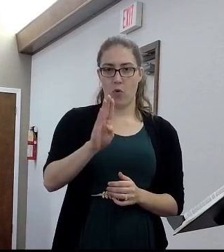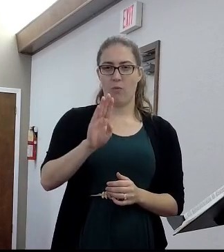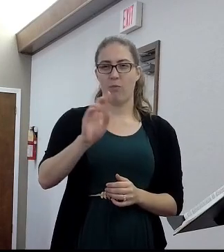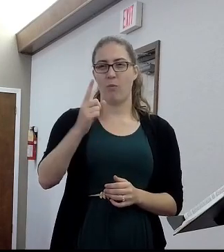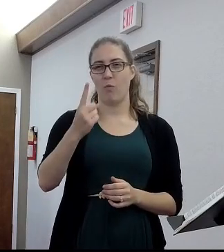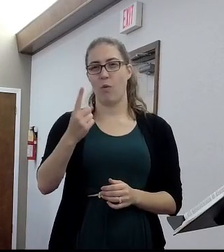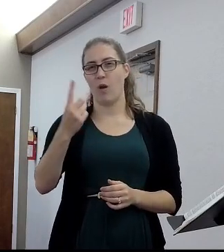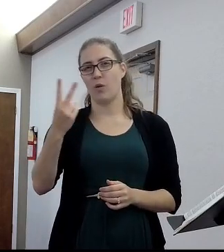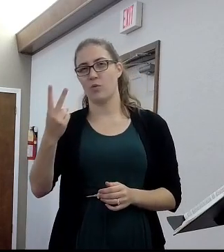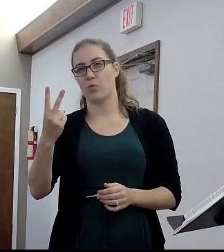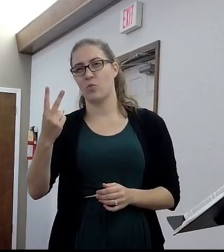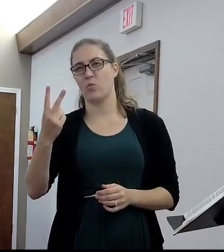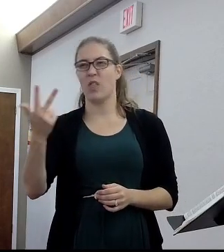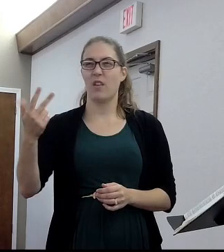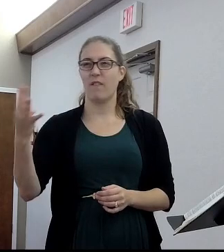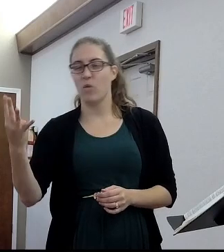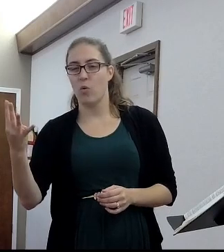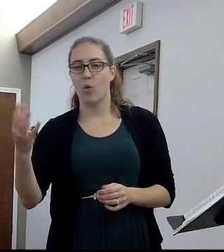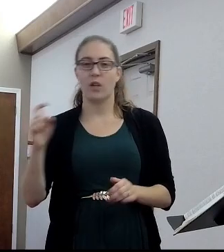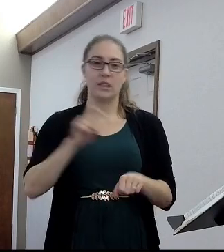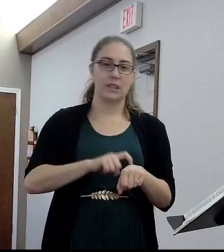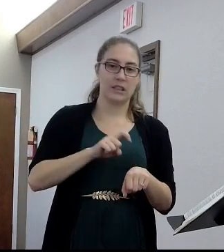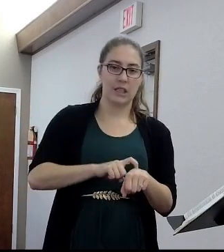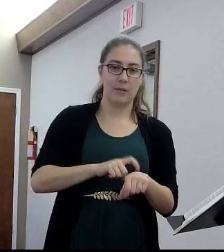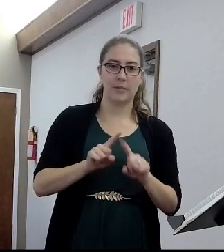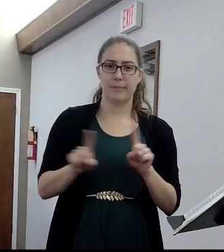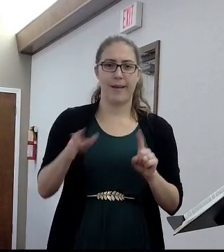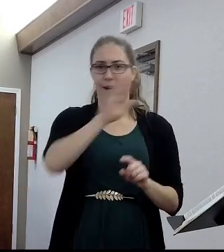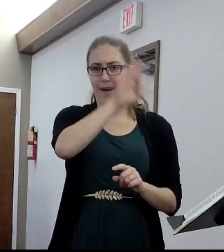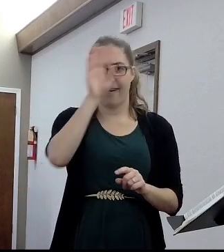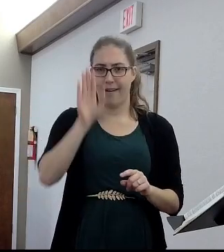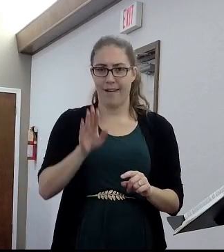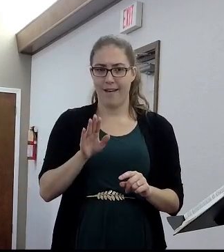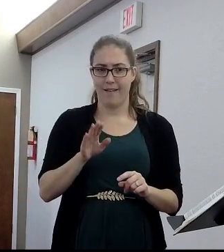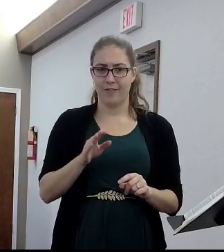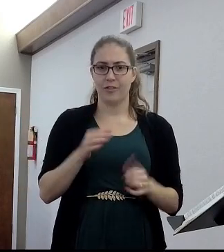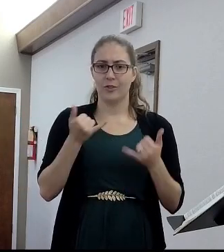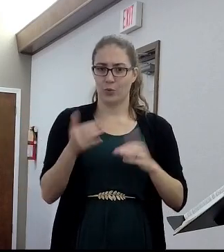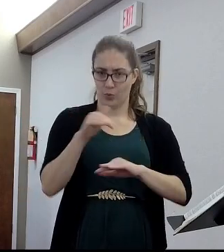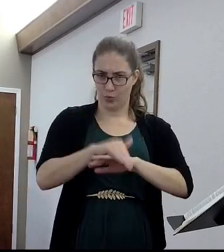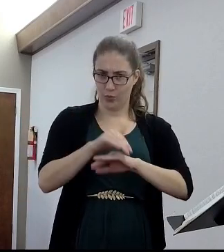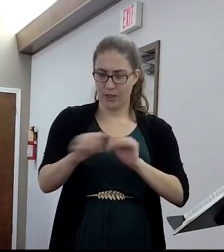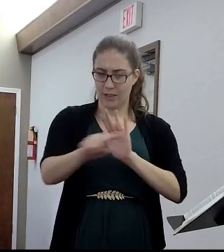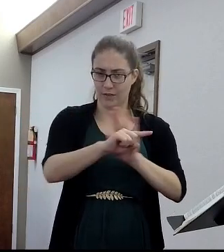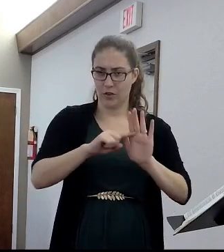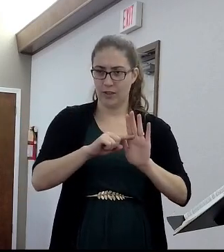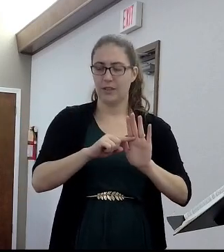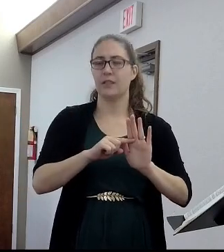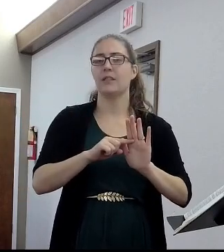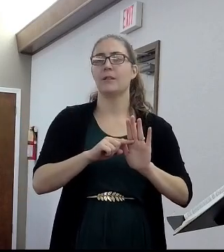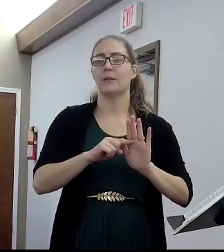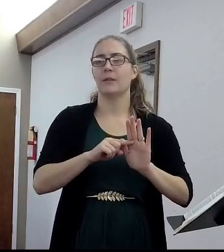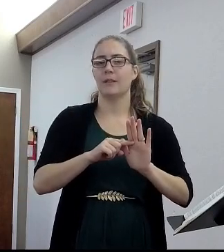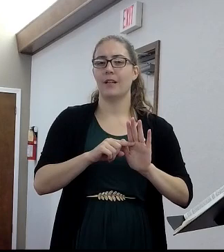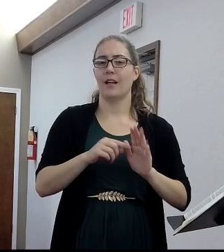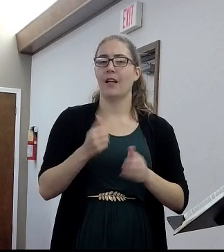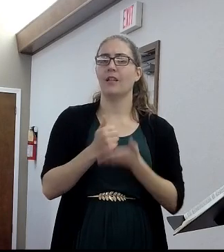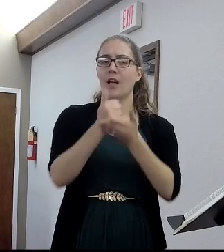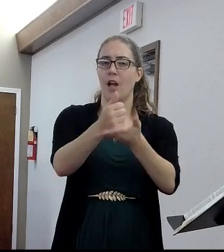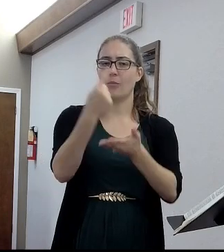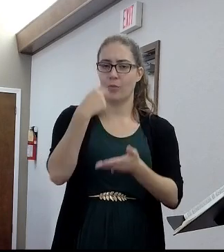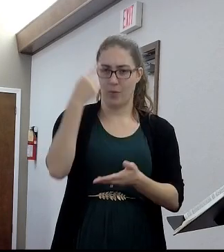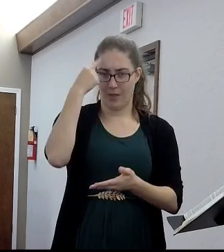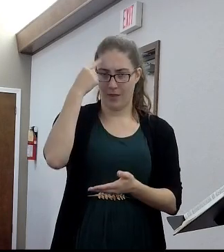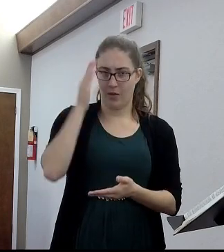I've never preached out of this particular verse as the main idea. I think it's going to be helpful to you. I've mentioned some thoughts from it, but I think it's going helpful to you tonight.